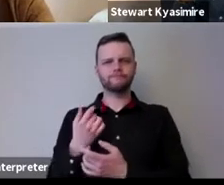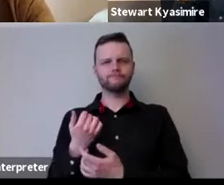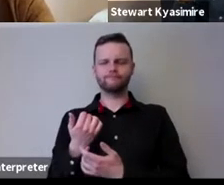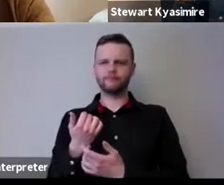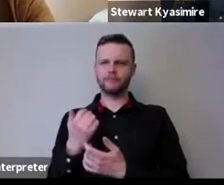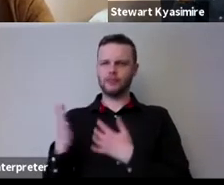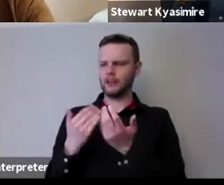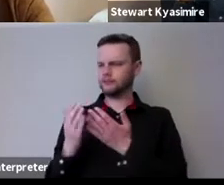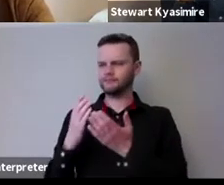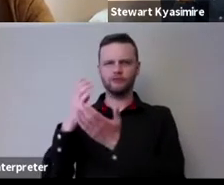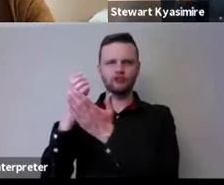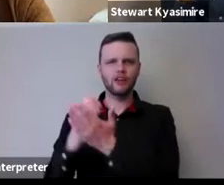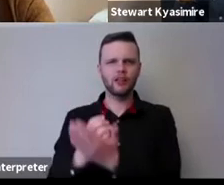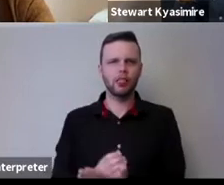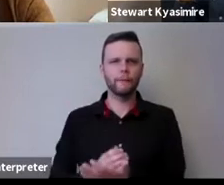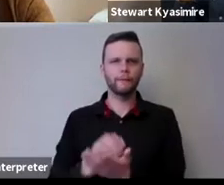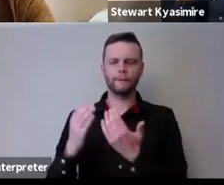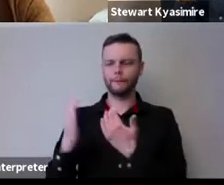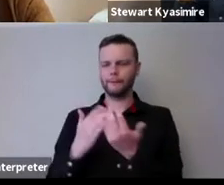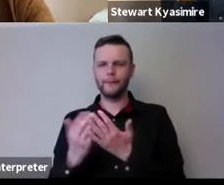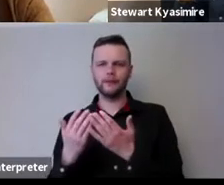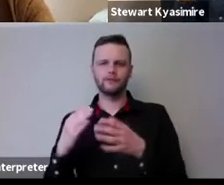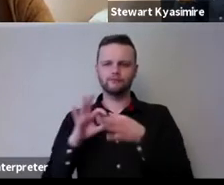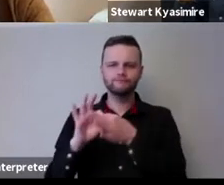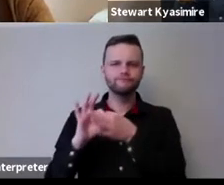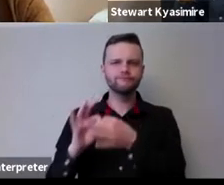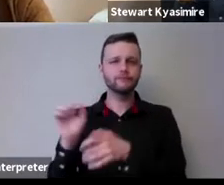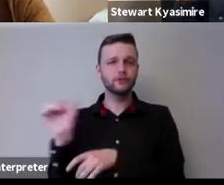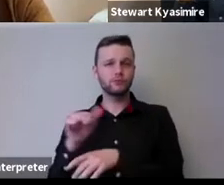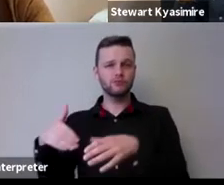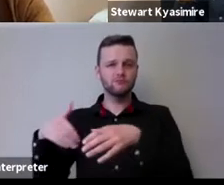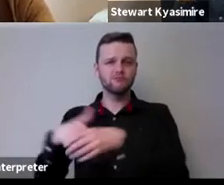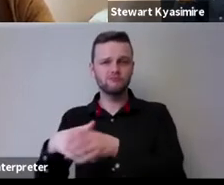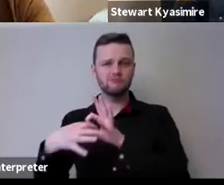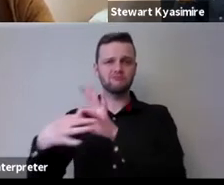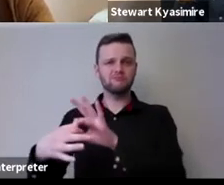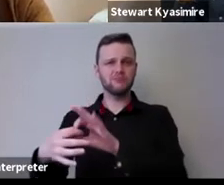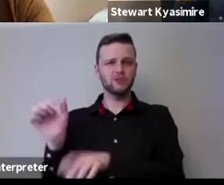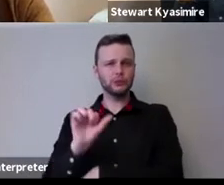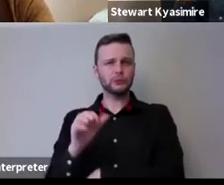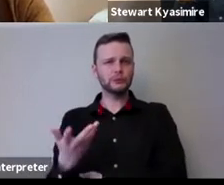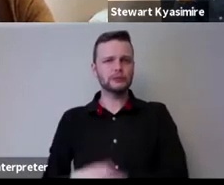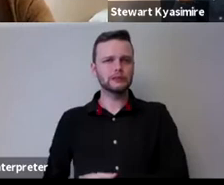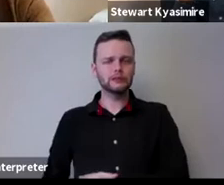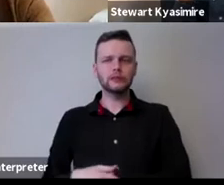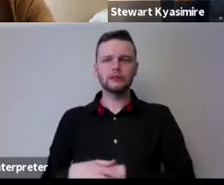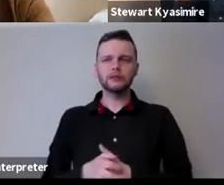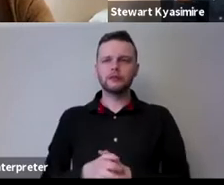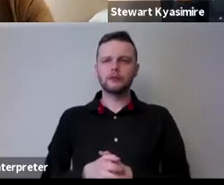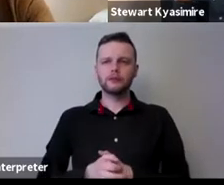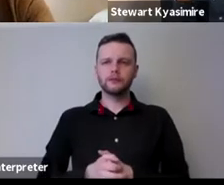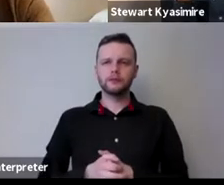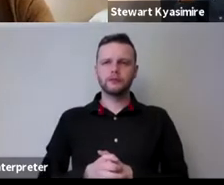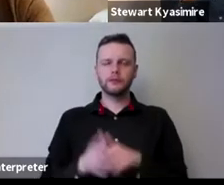any sort of curriculum and any kind of training or engagement with with with kind of um you know students artists it